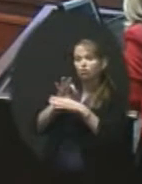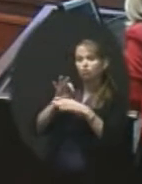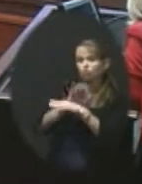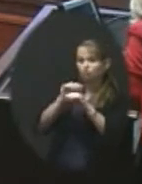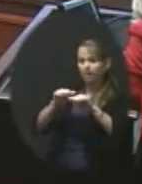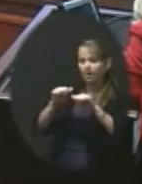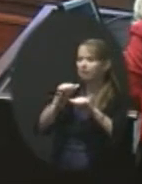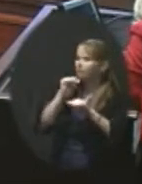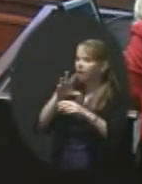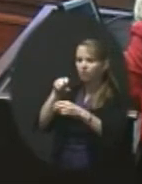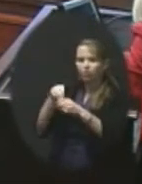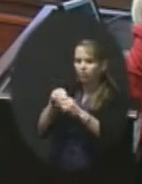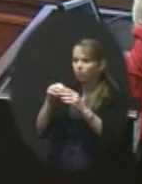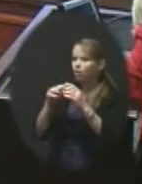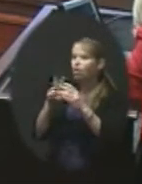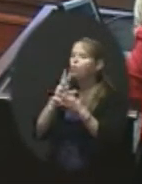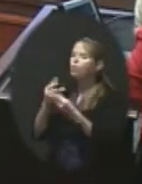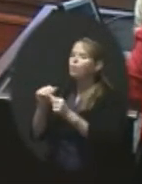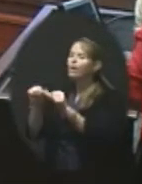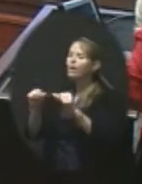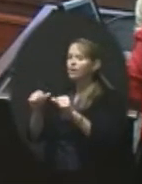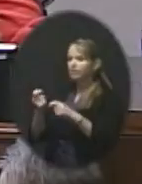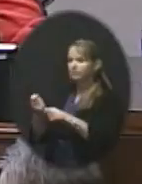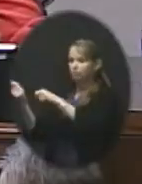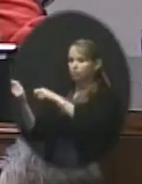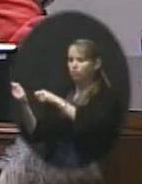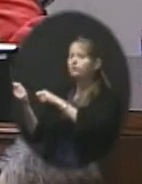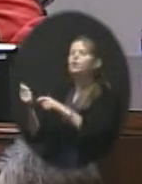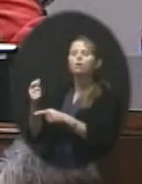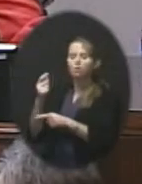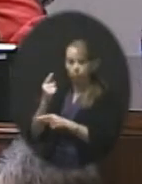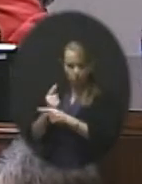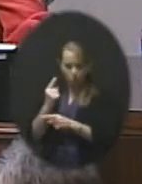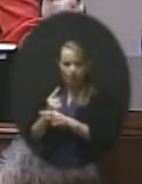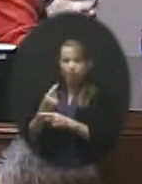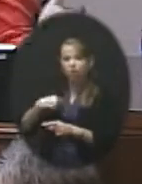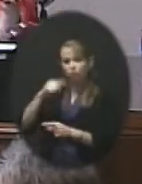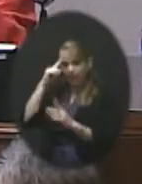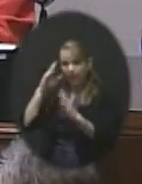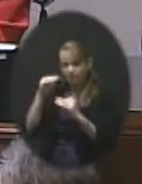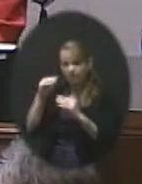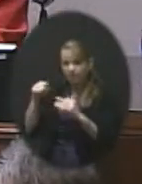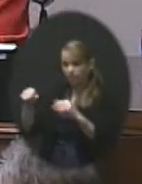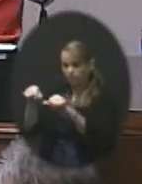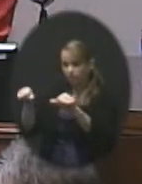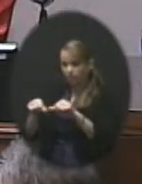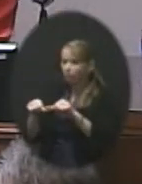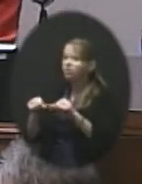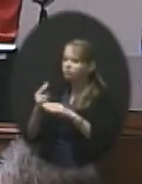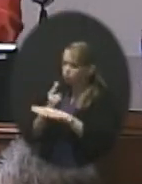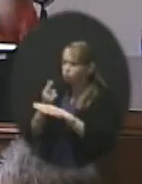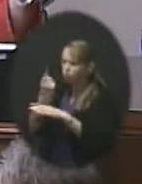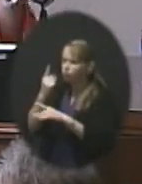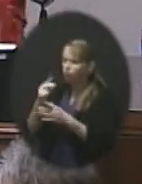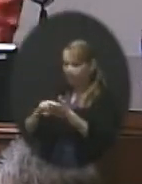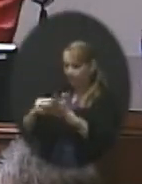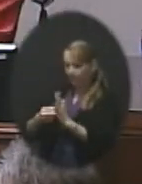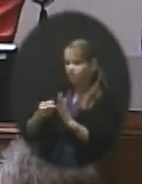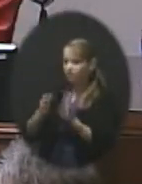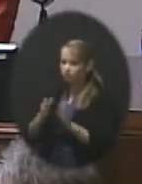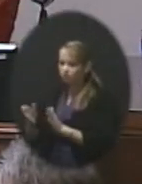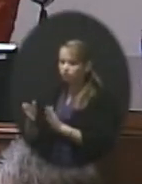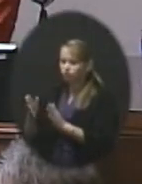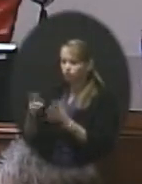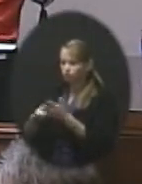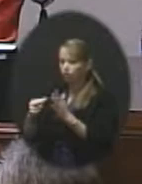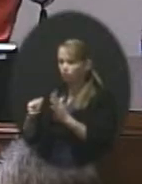classrooms. Correct. Correct. Okay. Correct. Because we anticipate that those should be used for what they were intended. Small groups to come out to work on projects. Classes